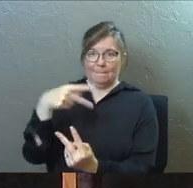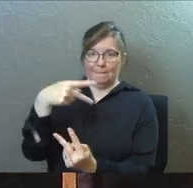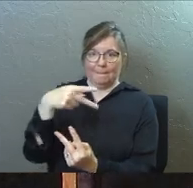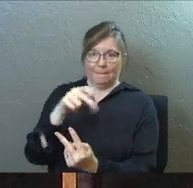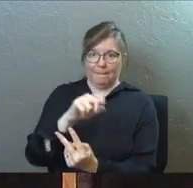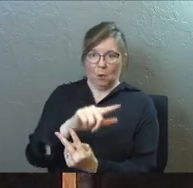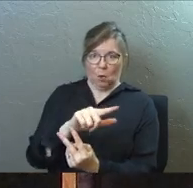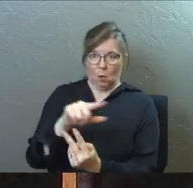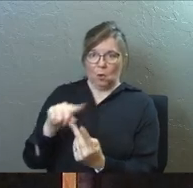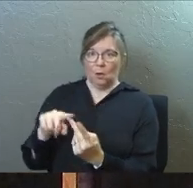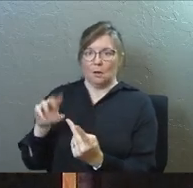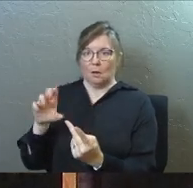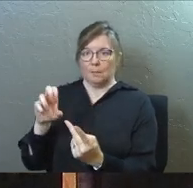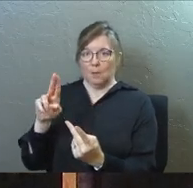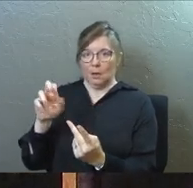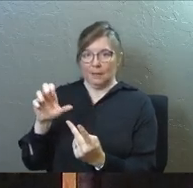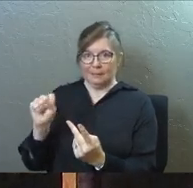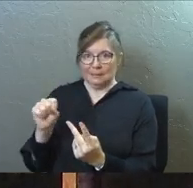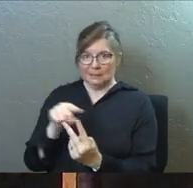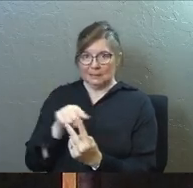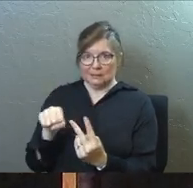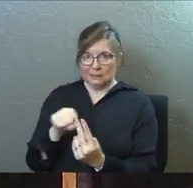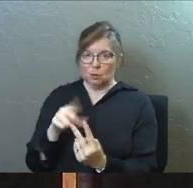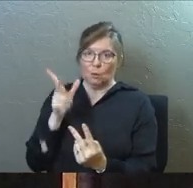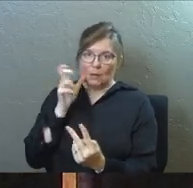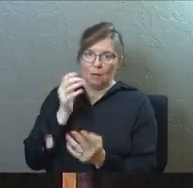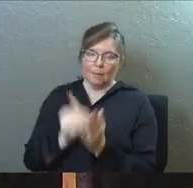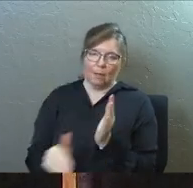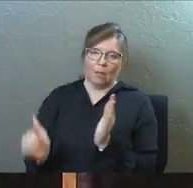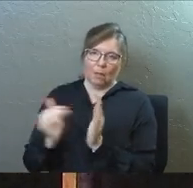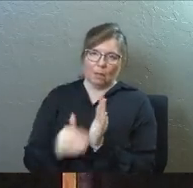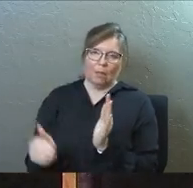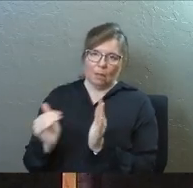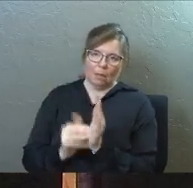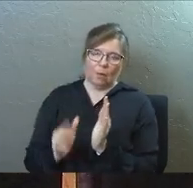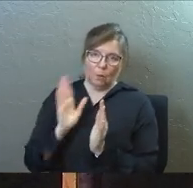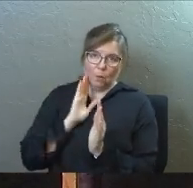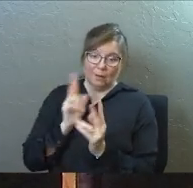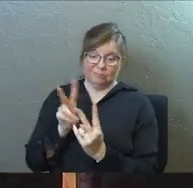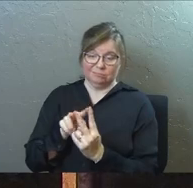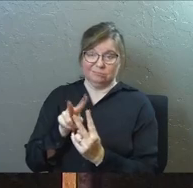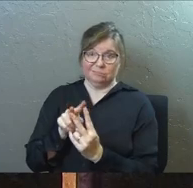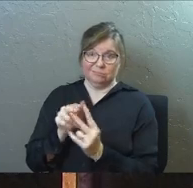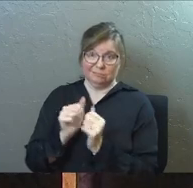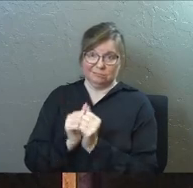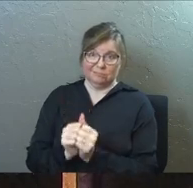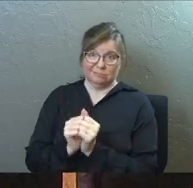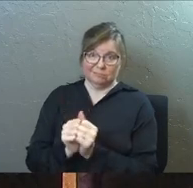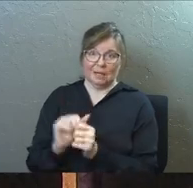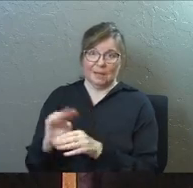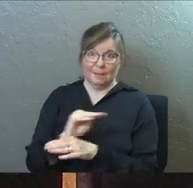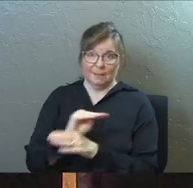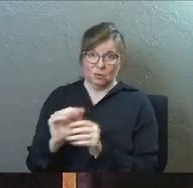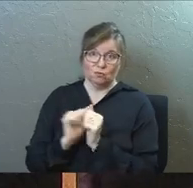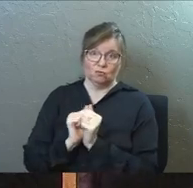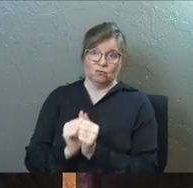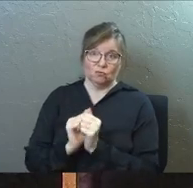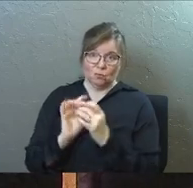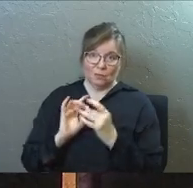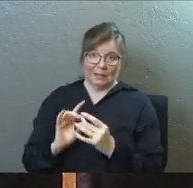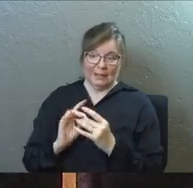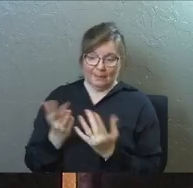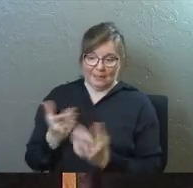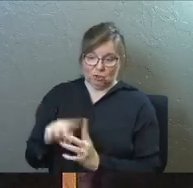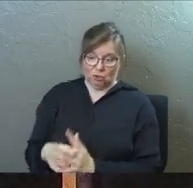you're going to get sick of hearing it, Paul and Barnabas, Paul and Barnabas, but this is the beginning of their ministry relationship, is